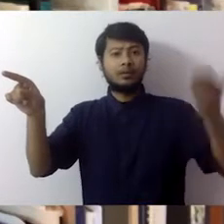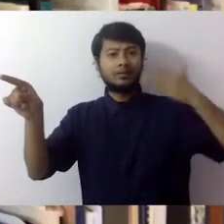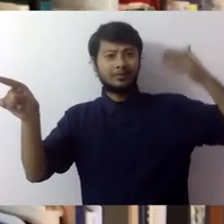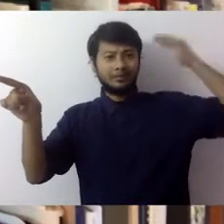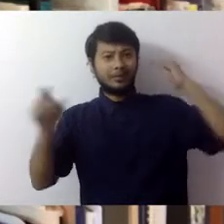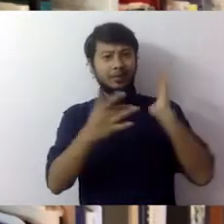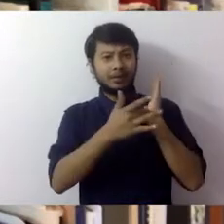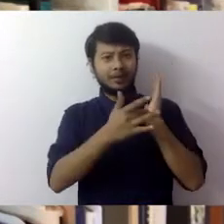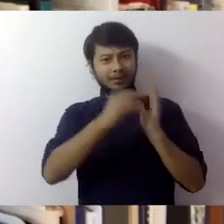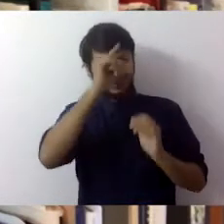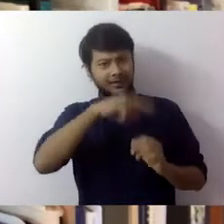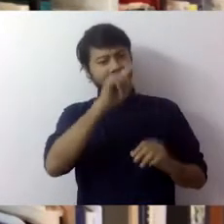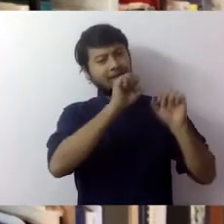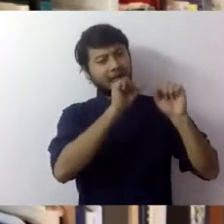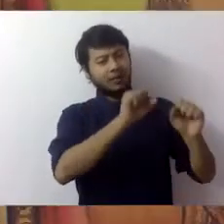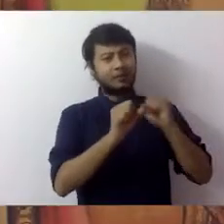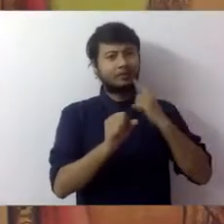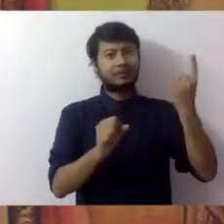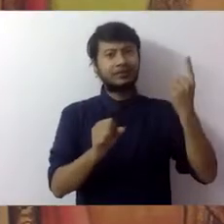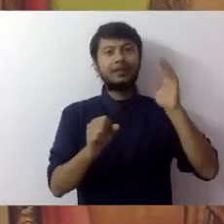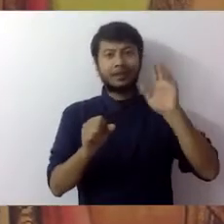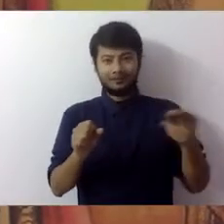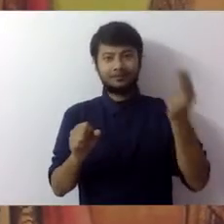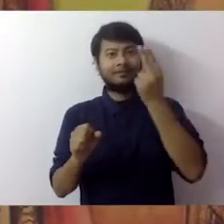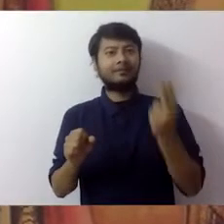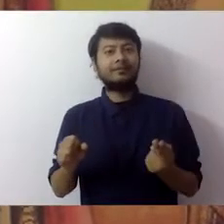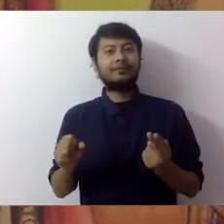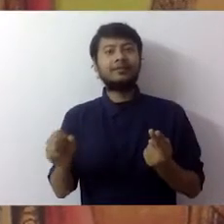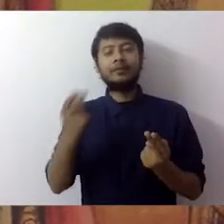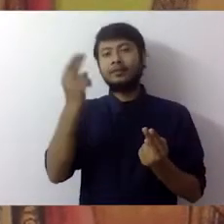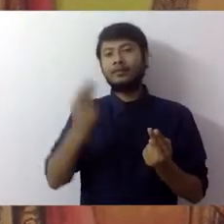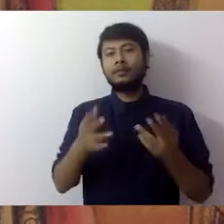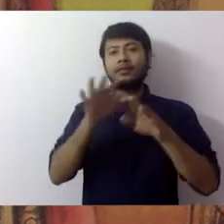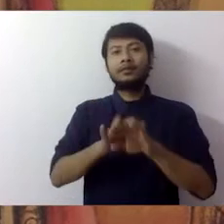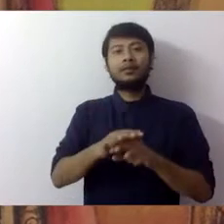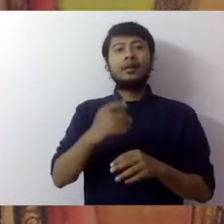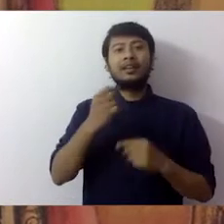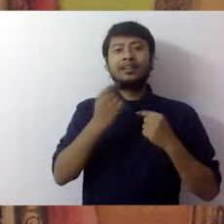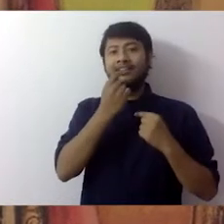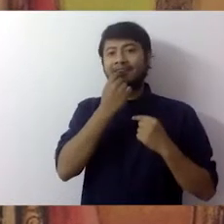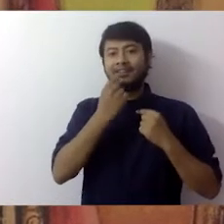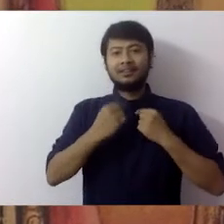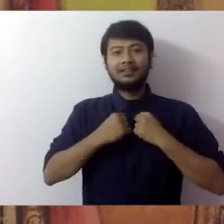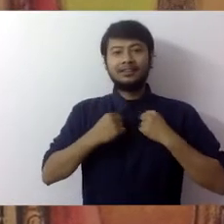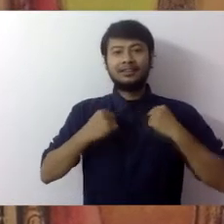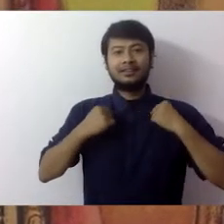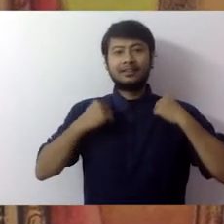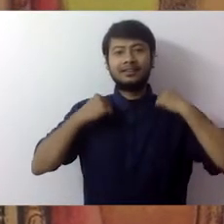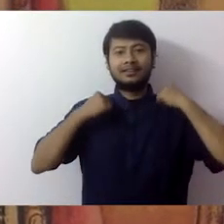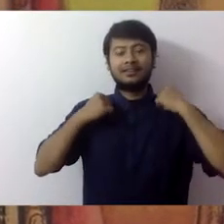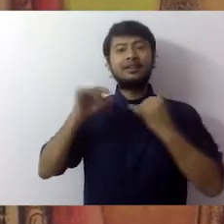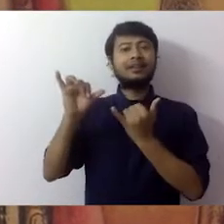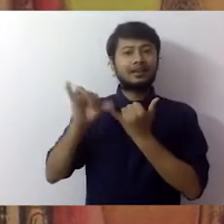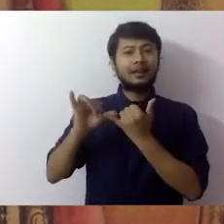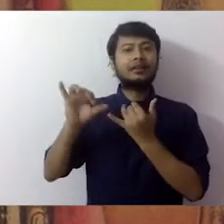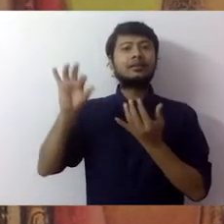earlier techniques from Indian painting for example. So that the representation of the pearls worn by